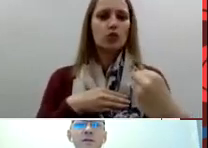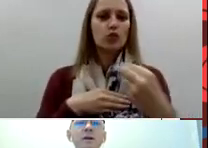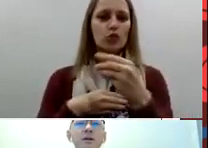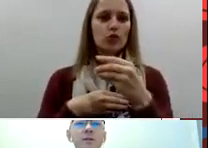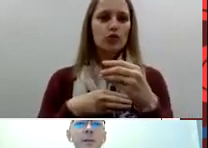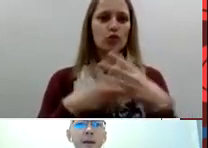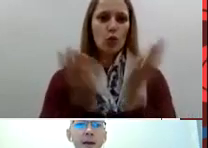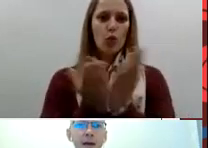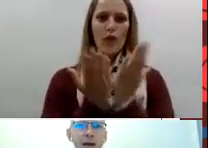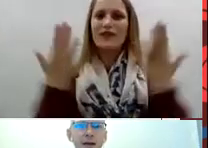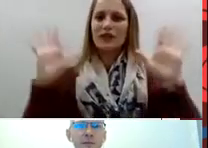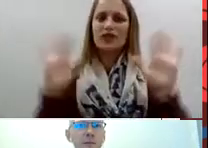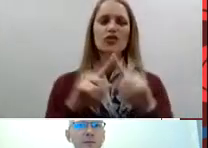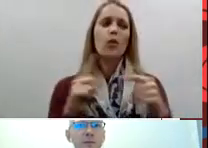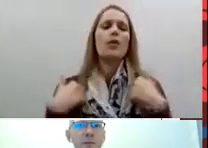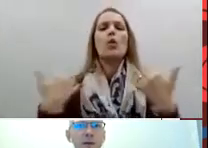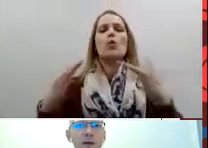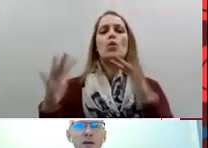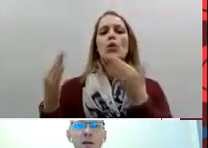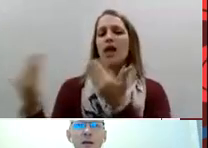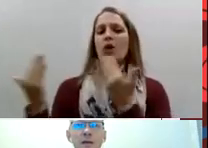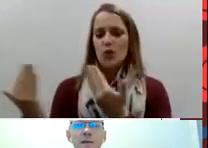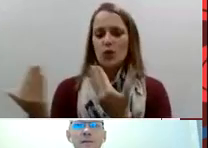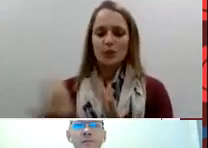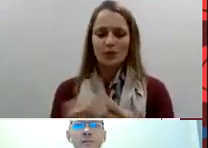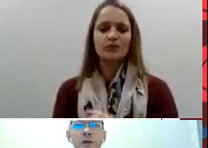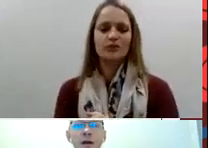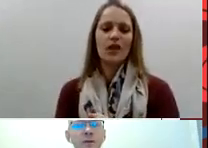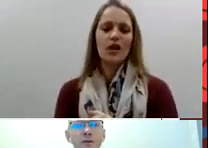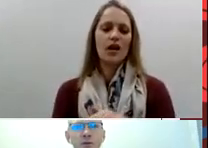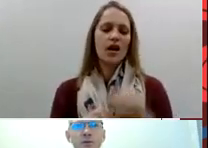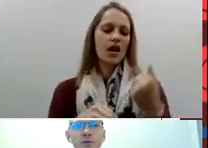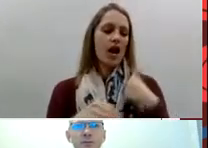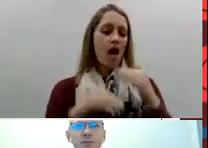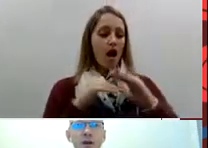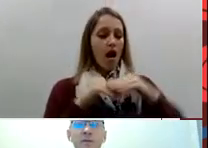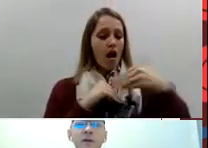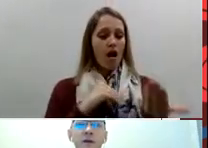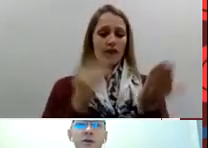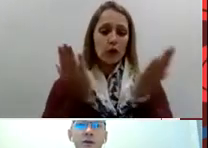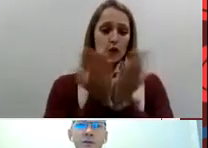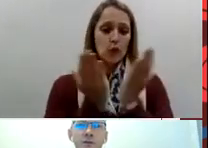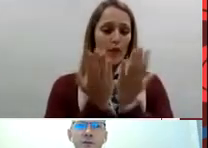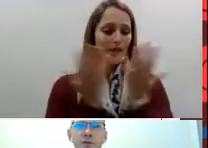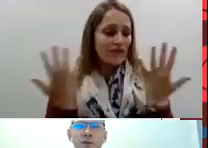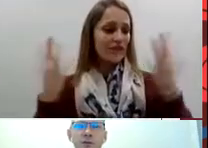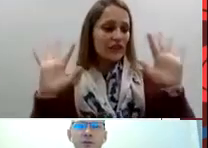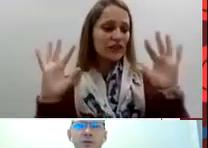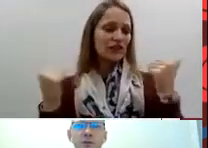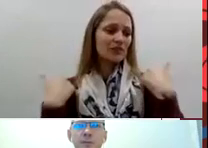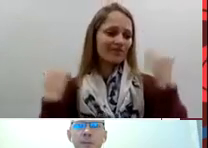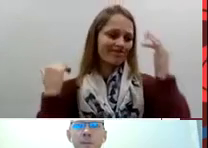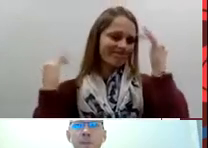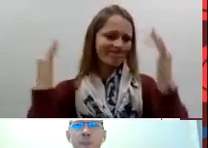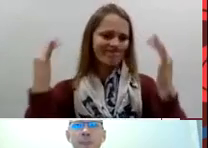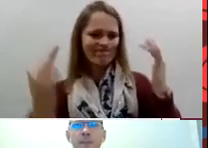very good to prepare me for being out of school so I'm very grateful to the